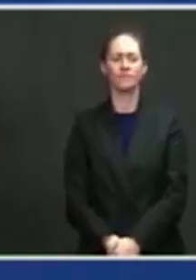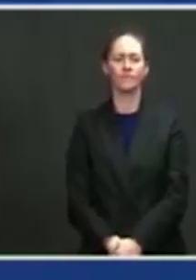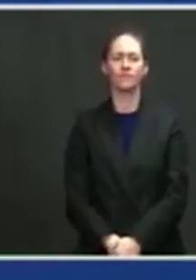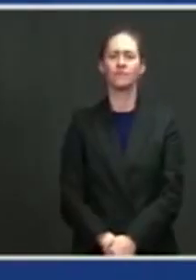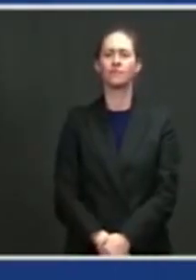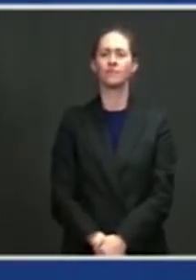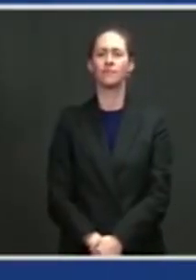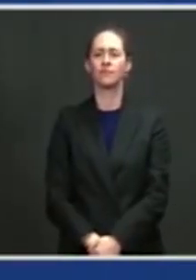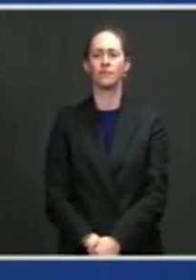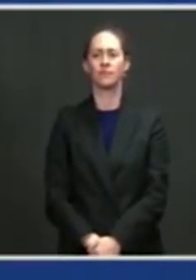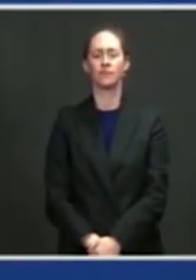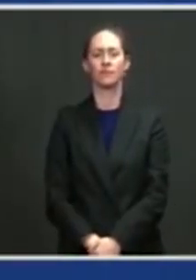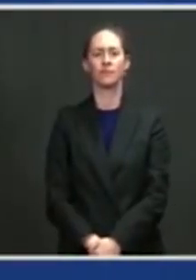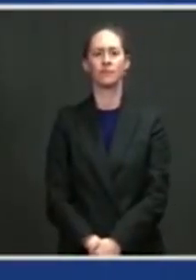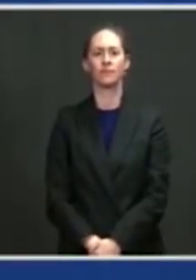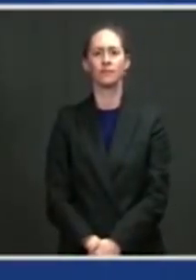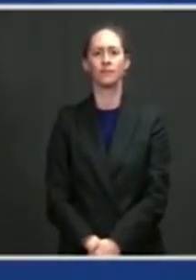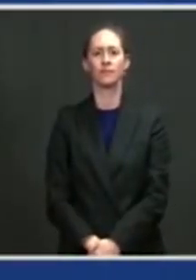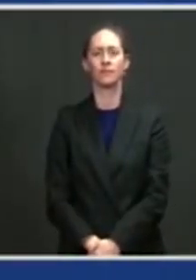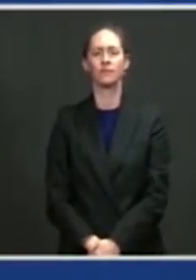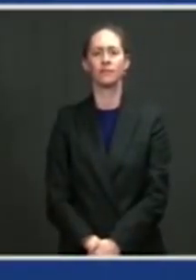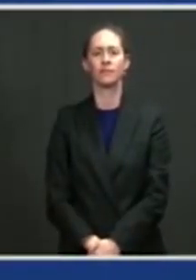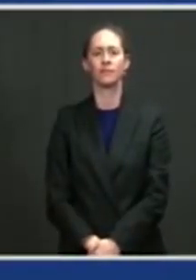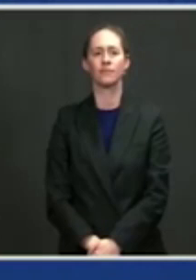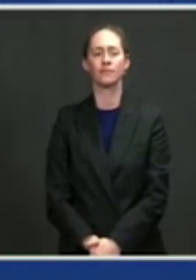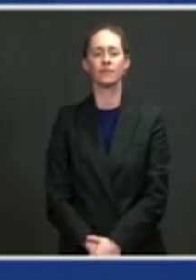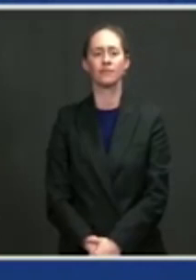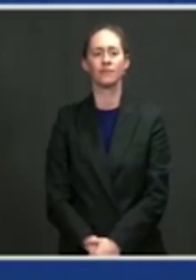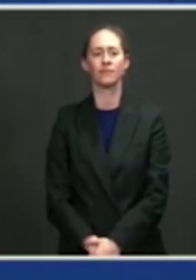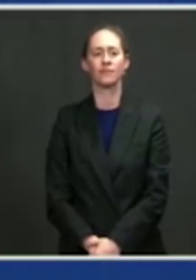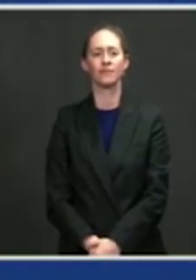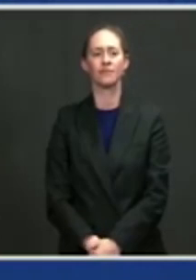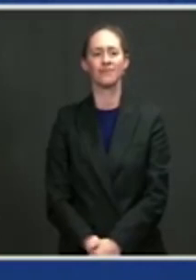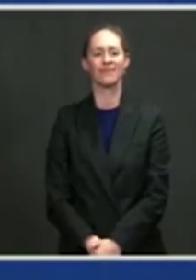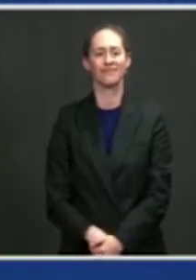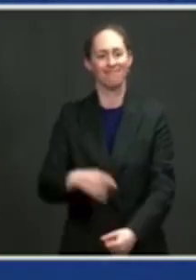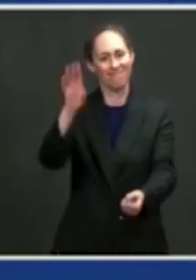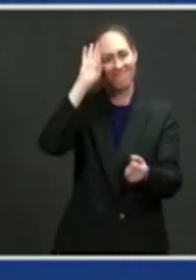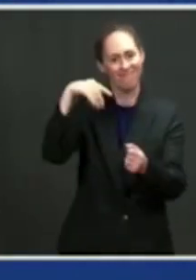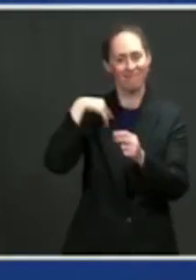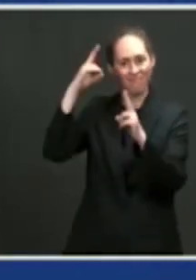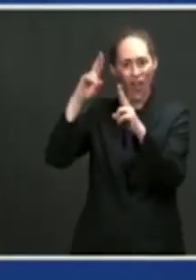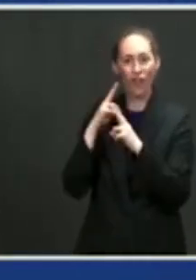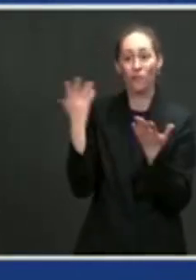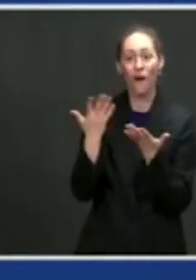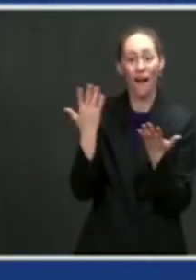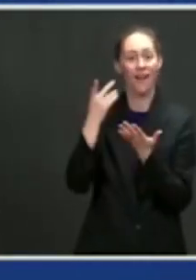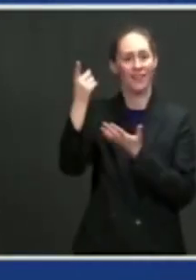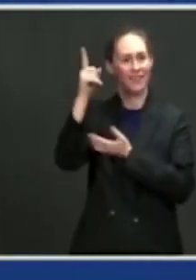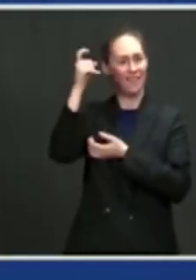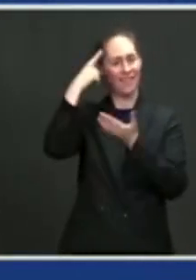You know, I'm honored to be joined today by Governor Northam and by two great representatives of the Commonwealth,